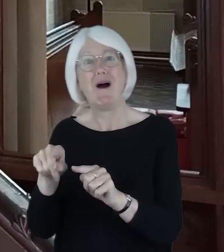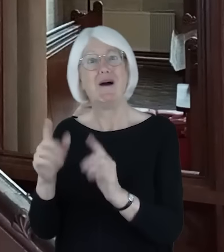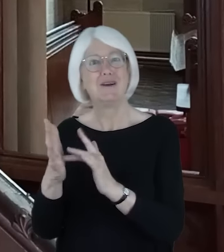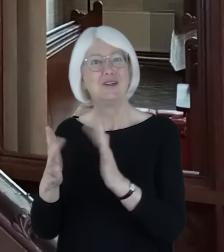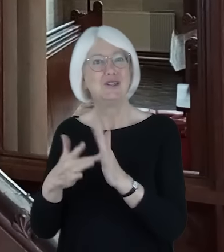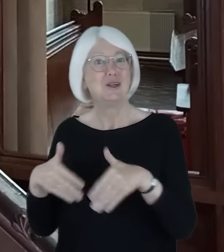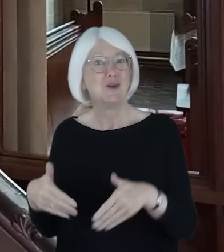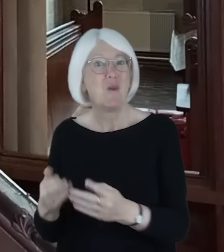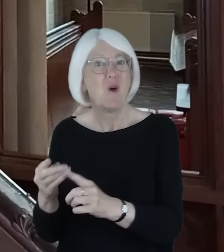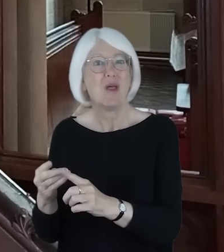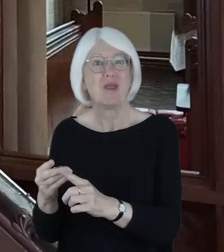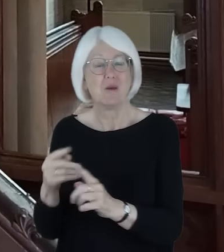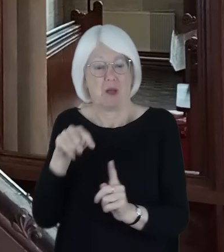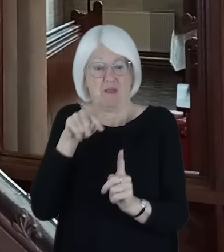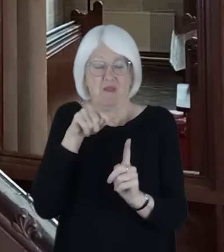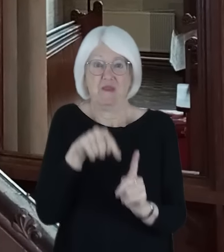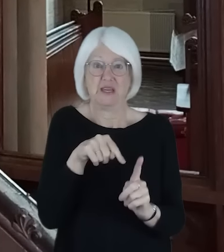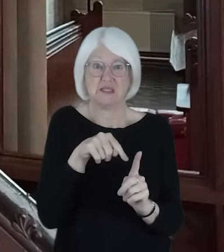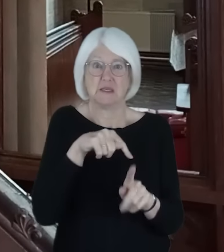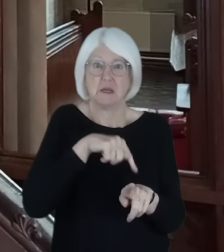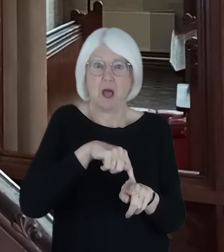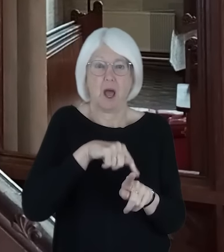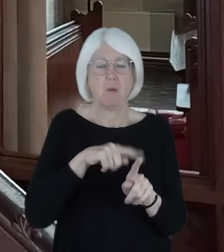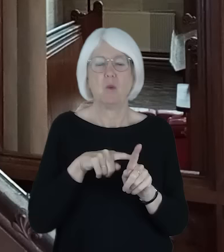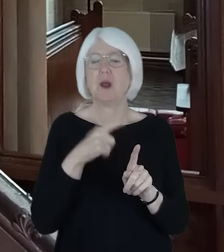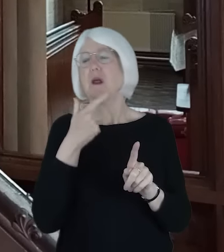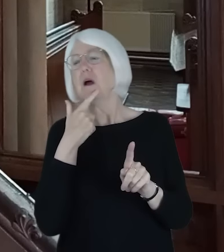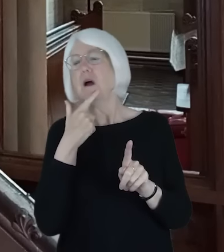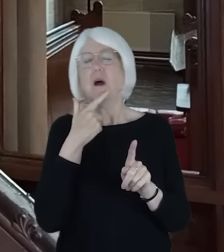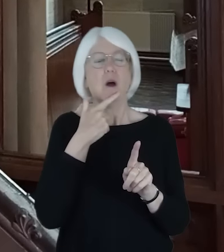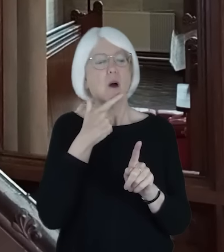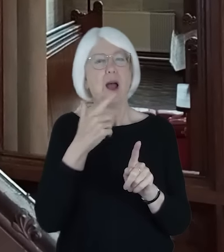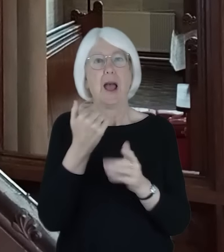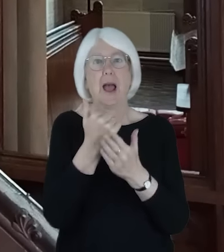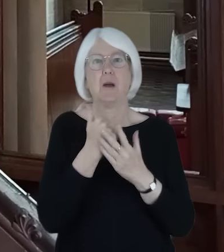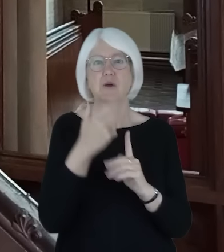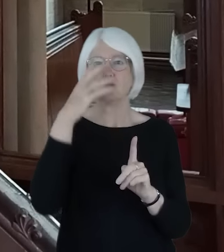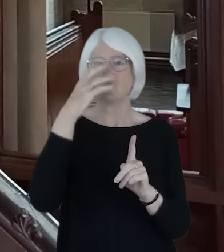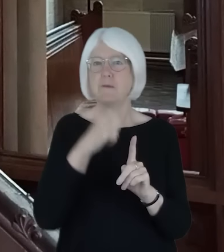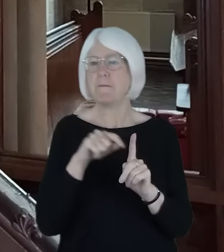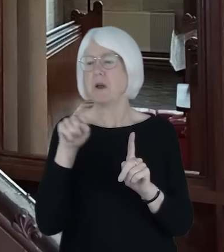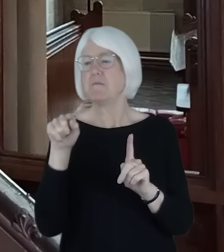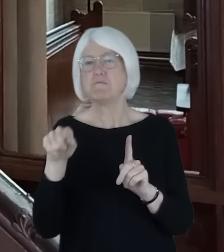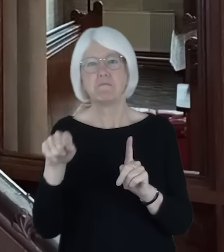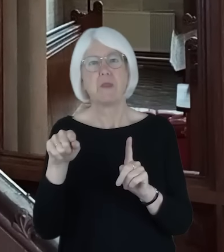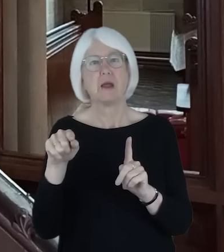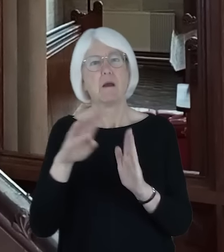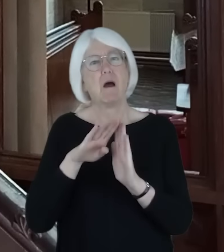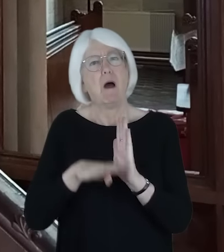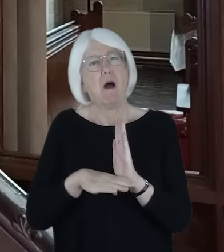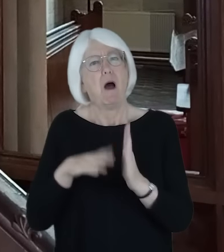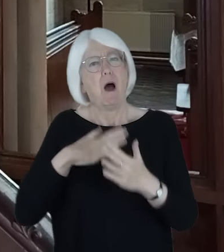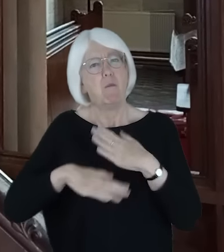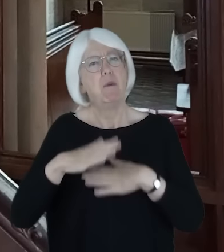celebrating Christ's ascendancy has shadows of that humble birth. And even whilst